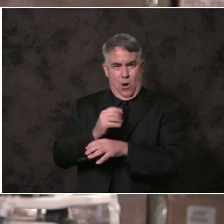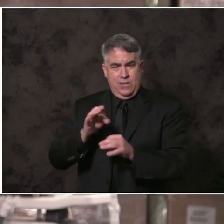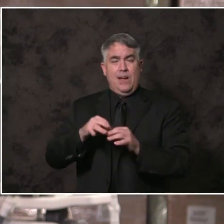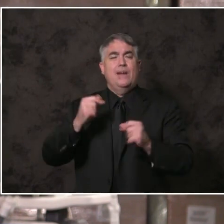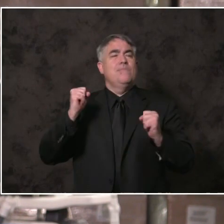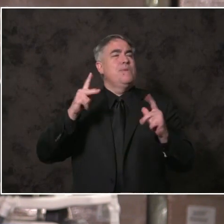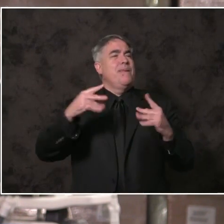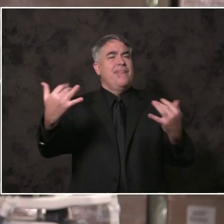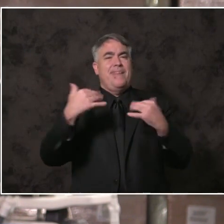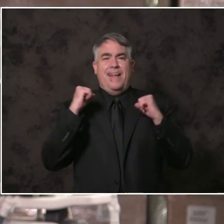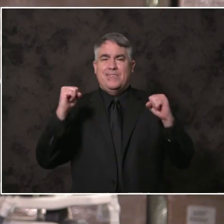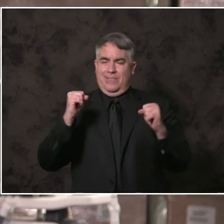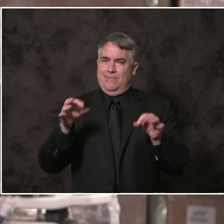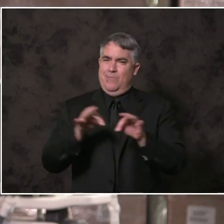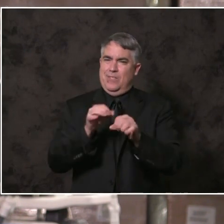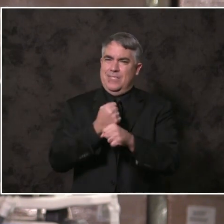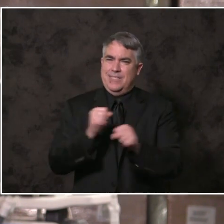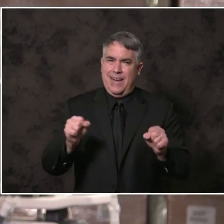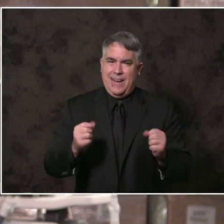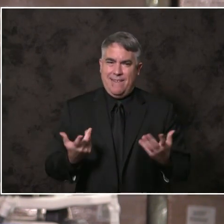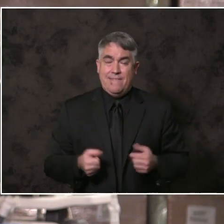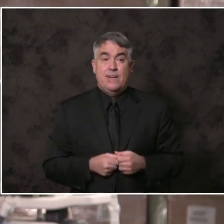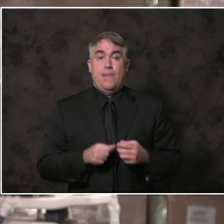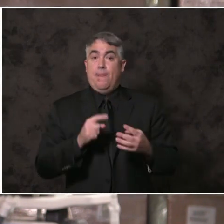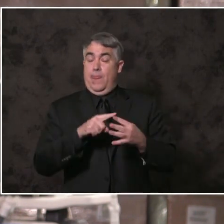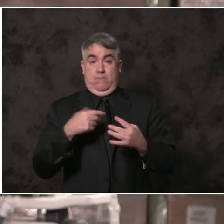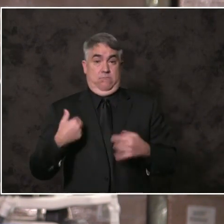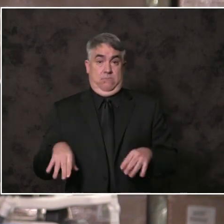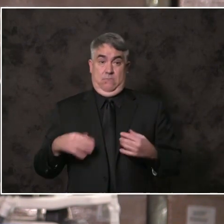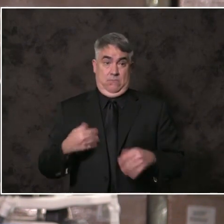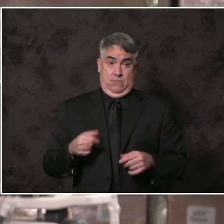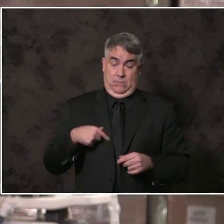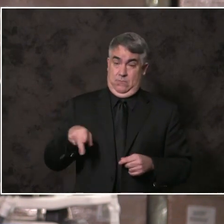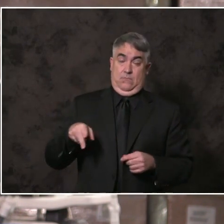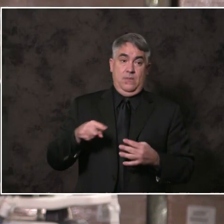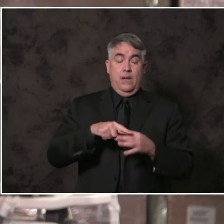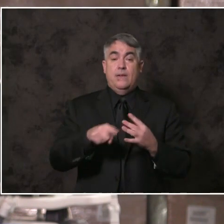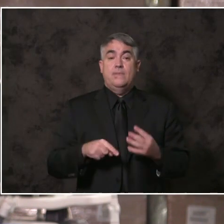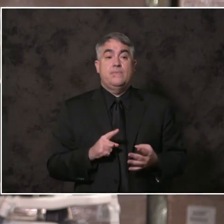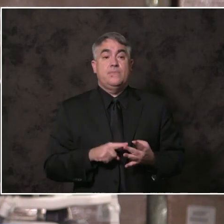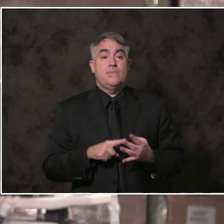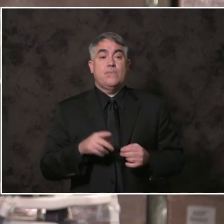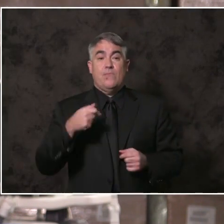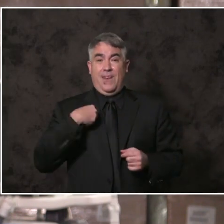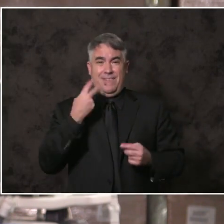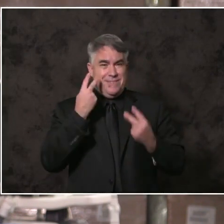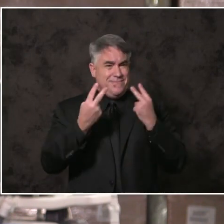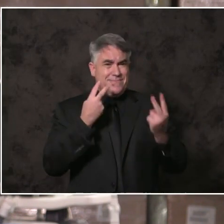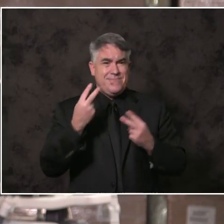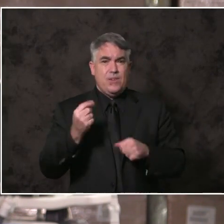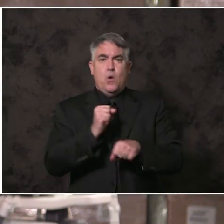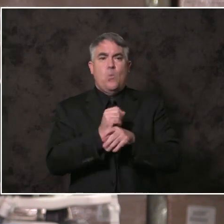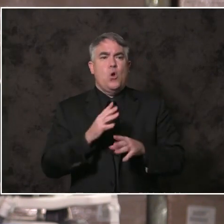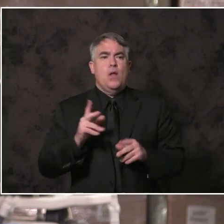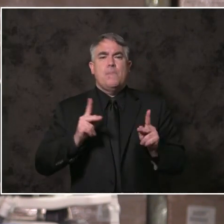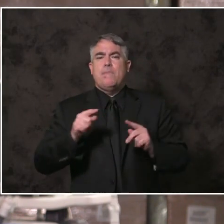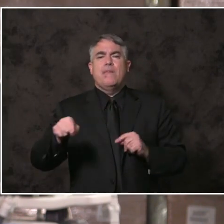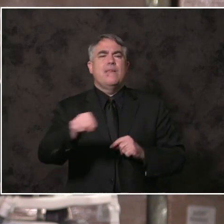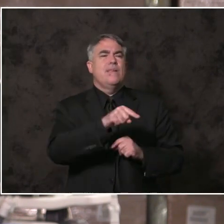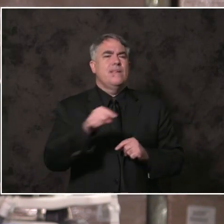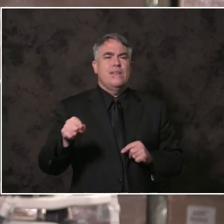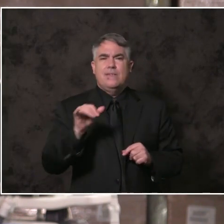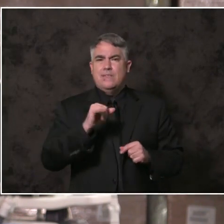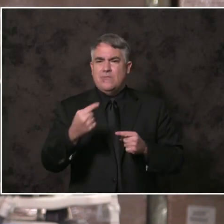He is truly an unconquerable soul. I see it in all the working people struggling out there.